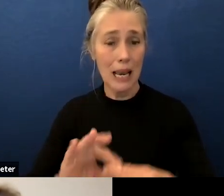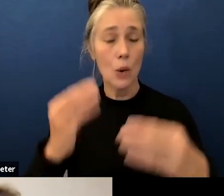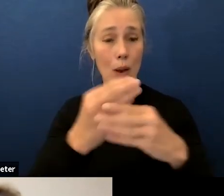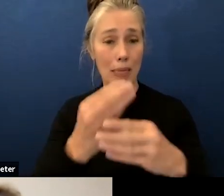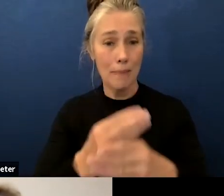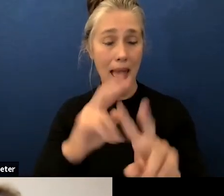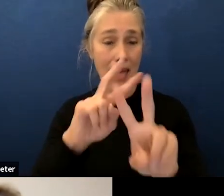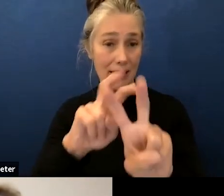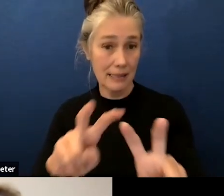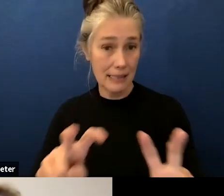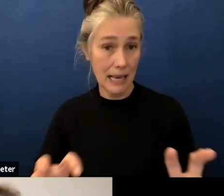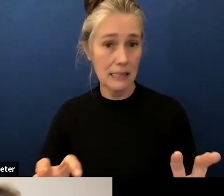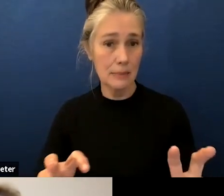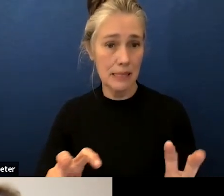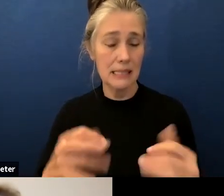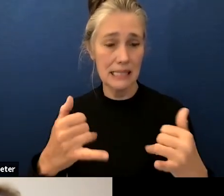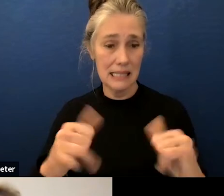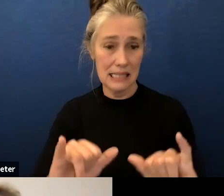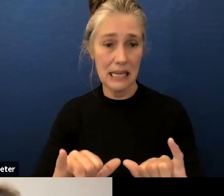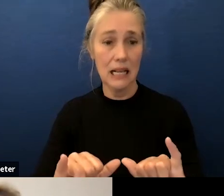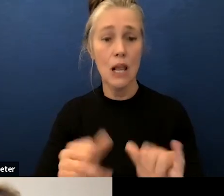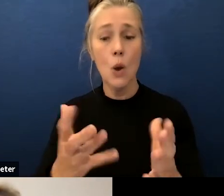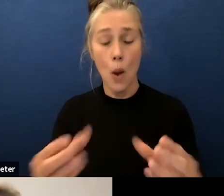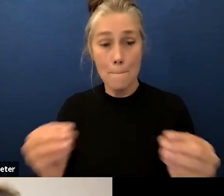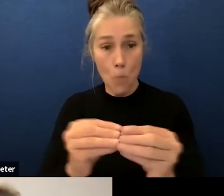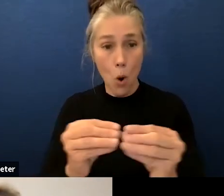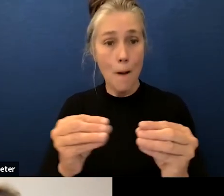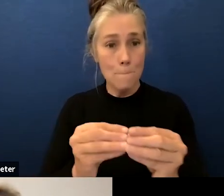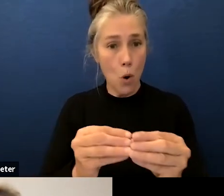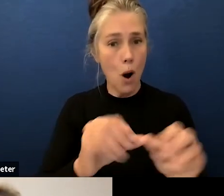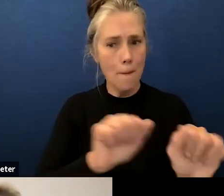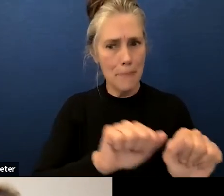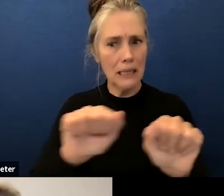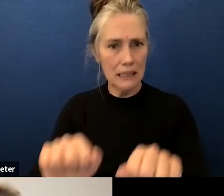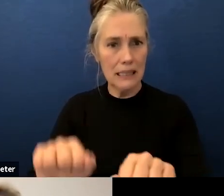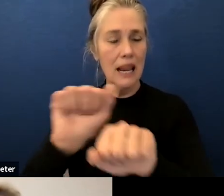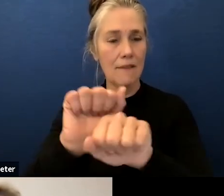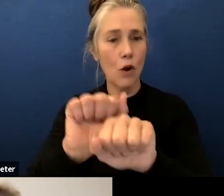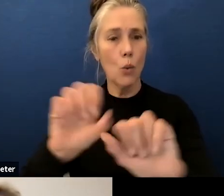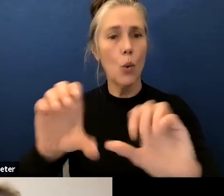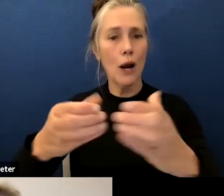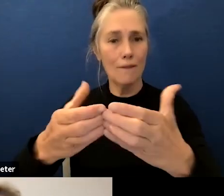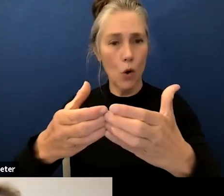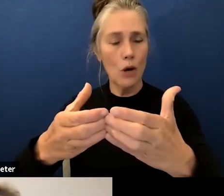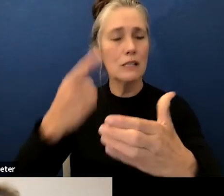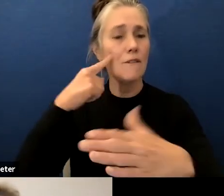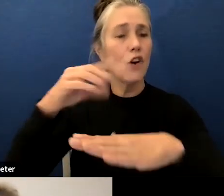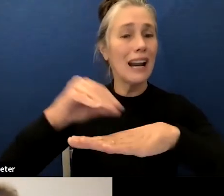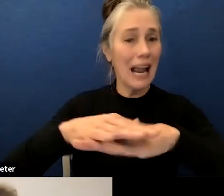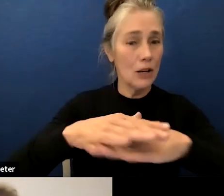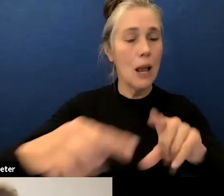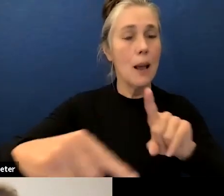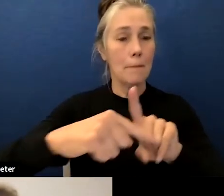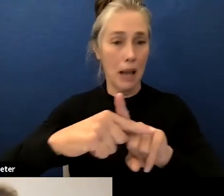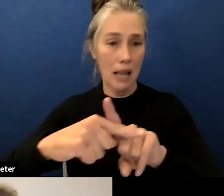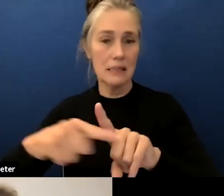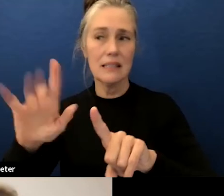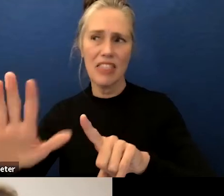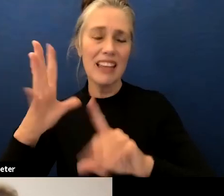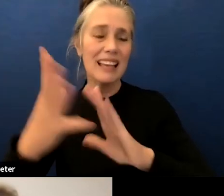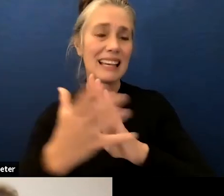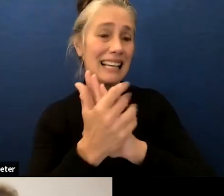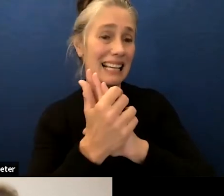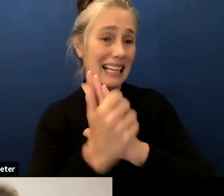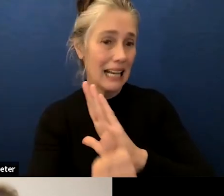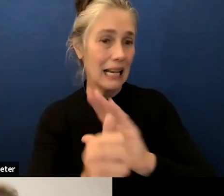and we continue to build up the capacity of both our workforce in the counseling realm and the capacity of our of our counselors and of